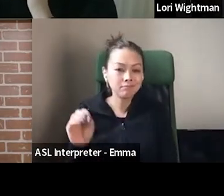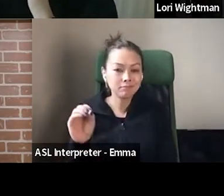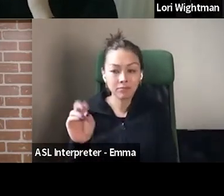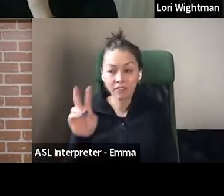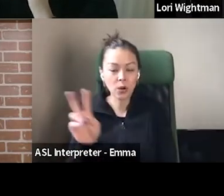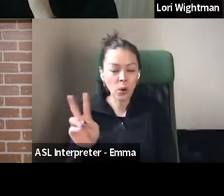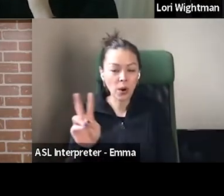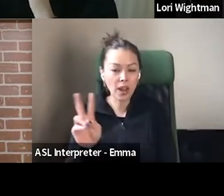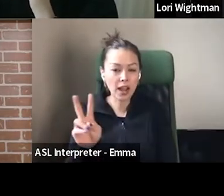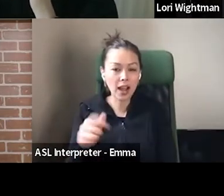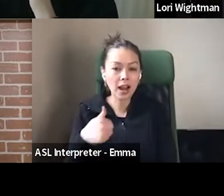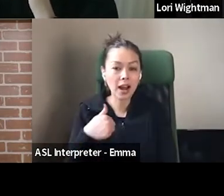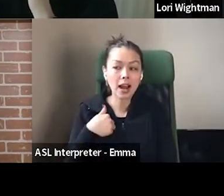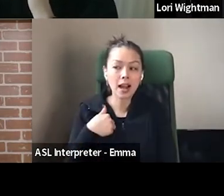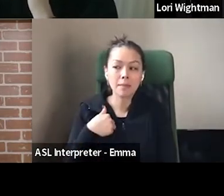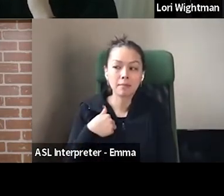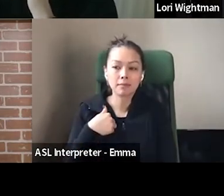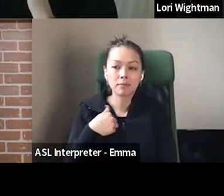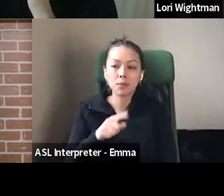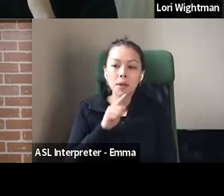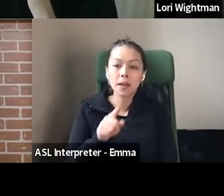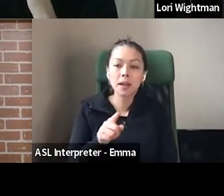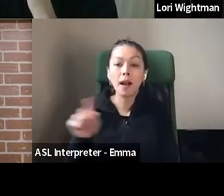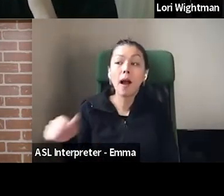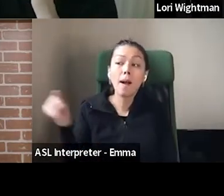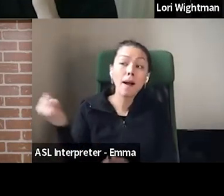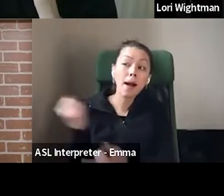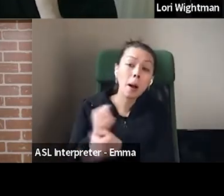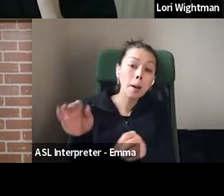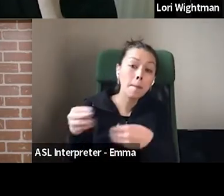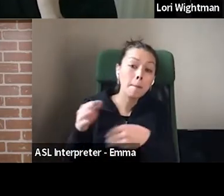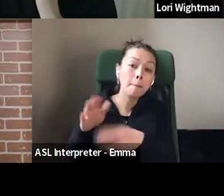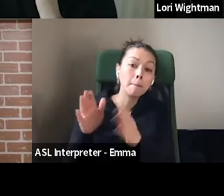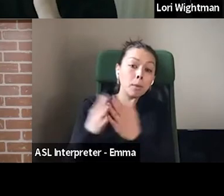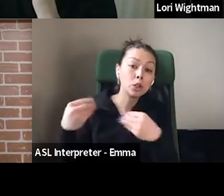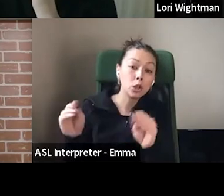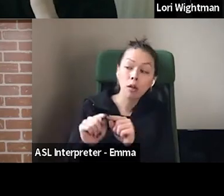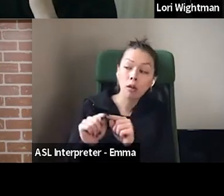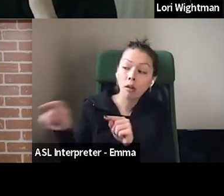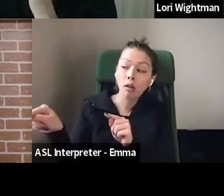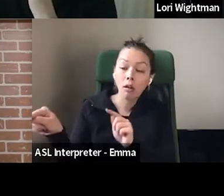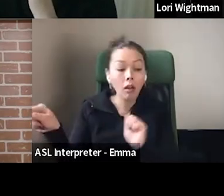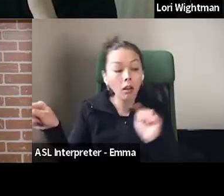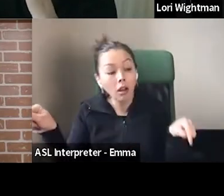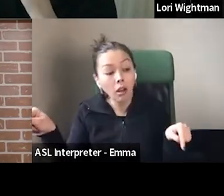and I'm blocks away from Russell's. So, and I'm a bit of a drive from Boland's. But